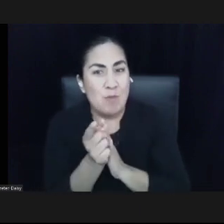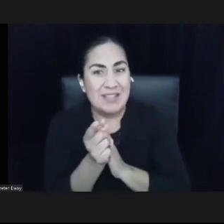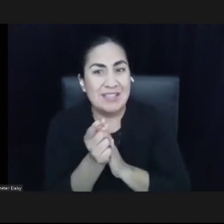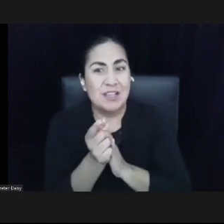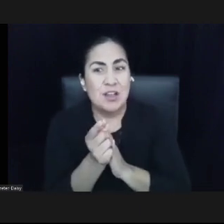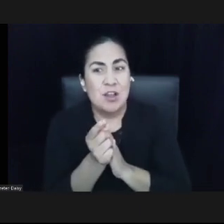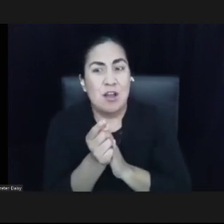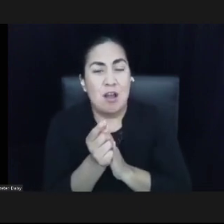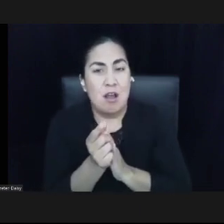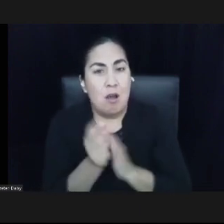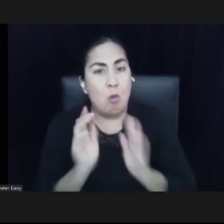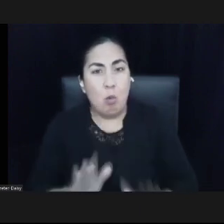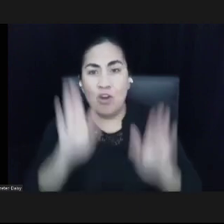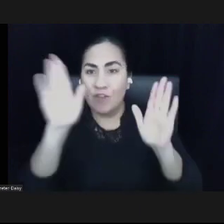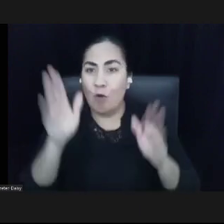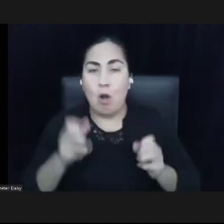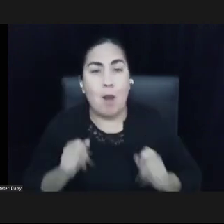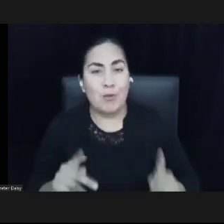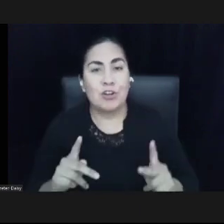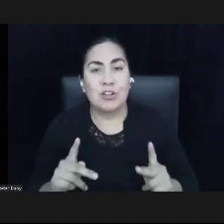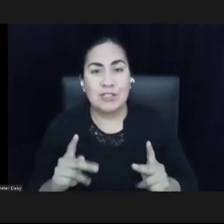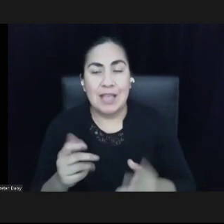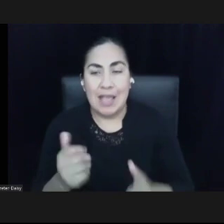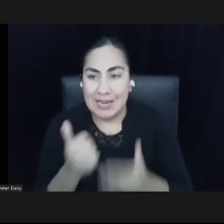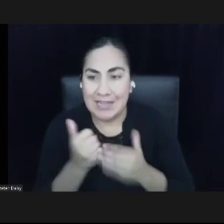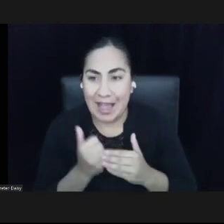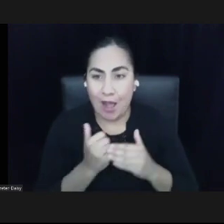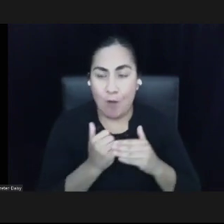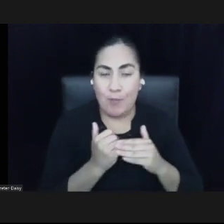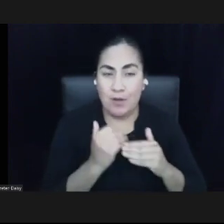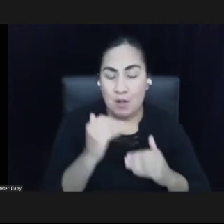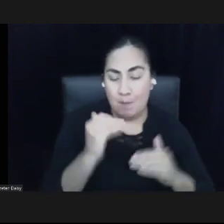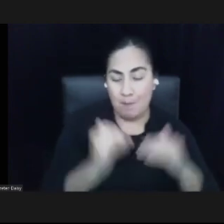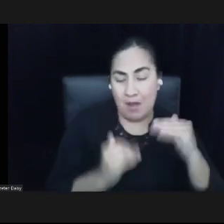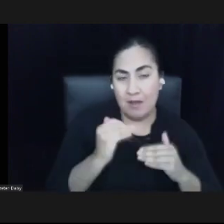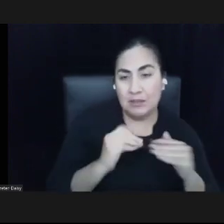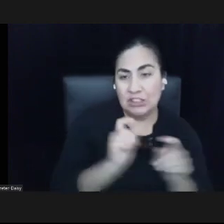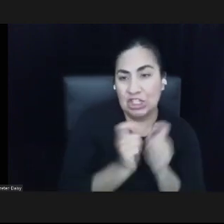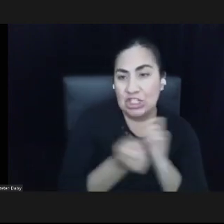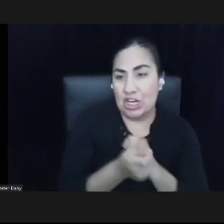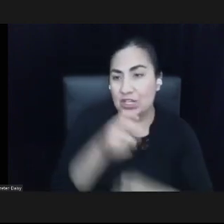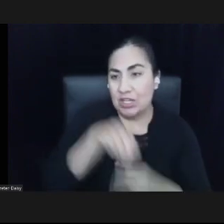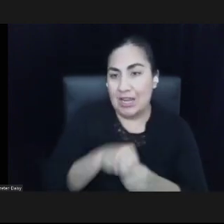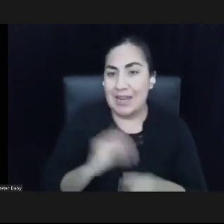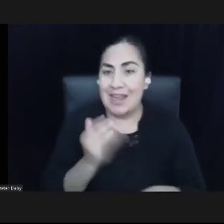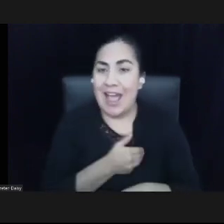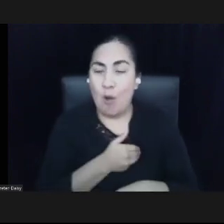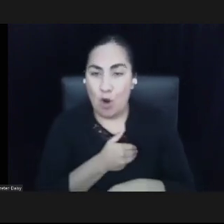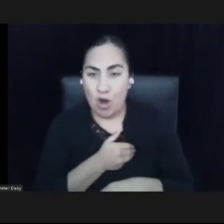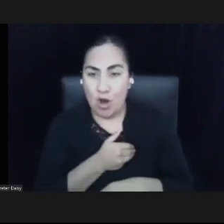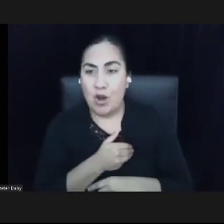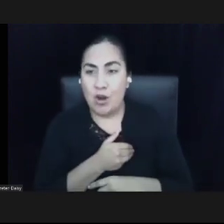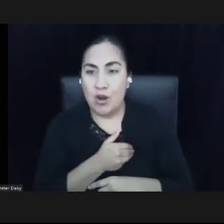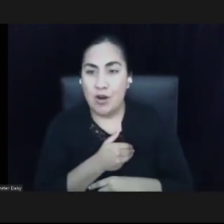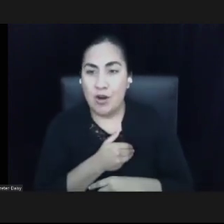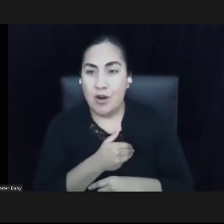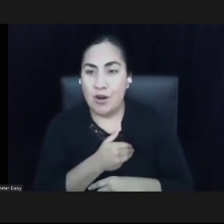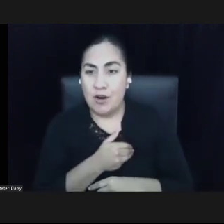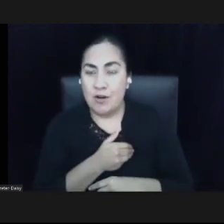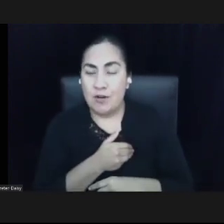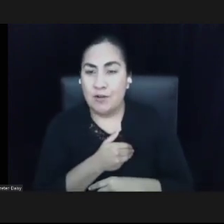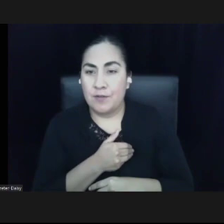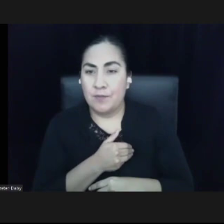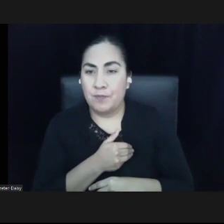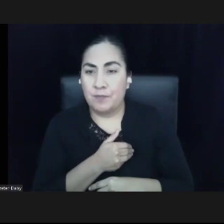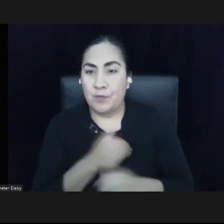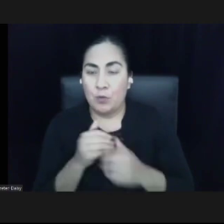to leverage change inside of our organizations with respect to culture, right? So I think earlier in my presentation,